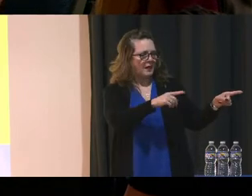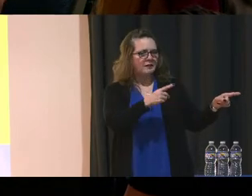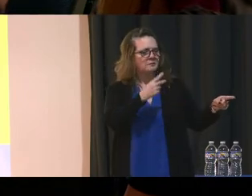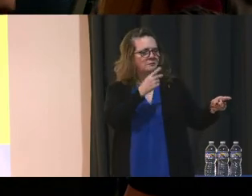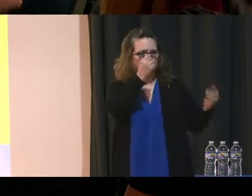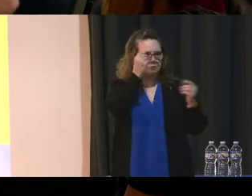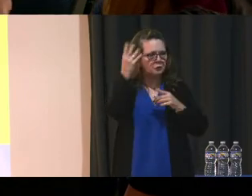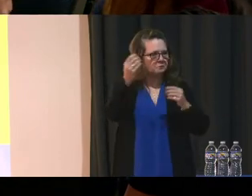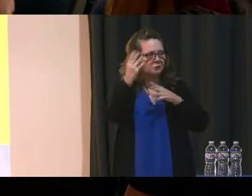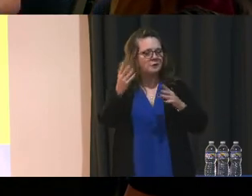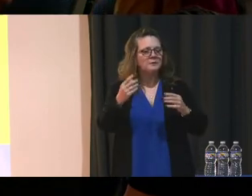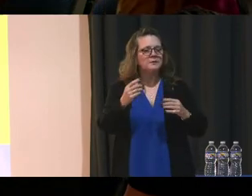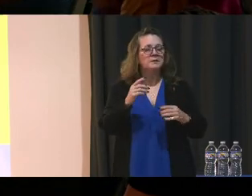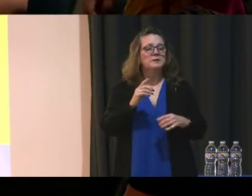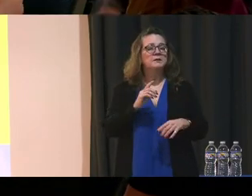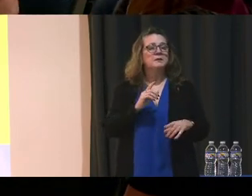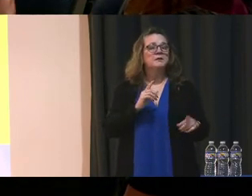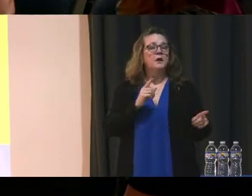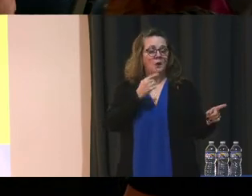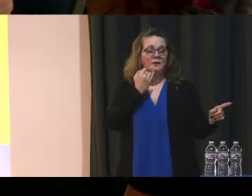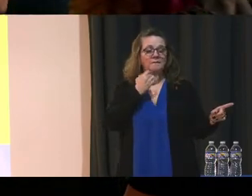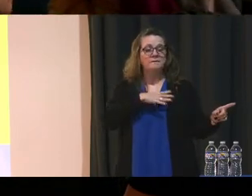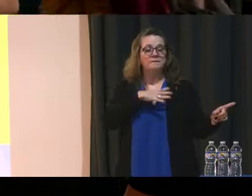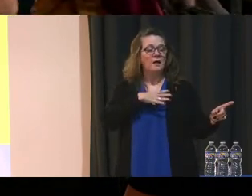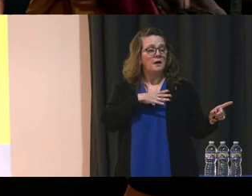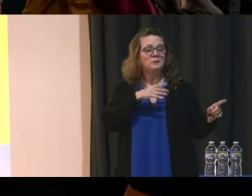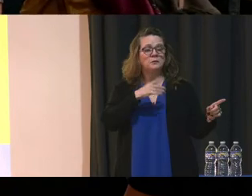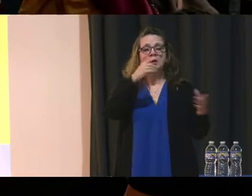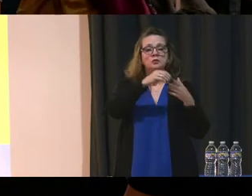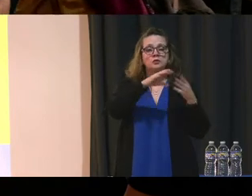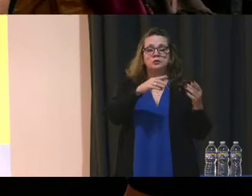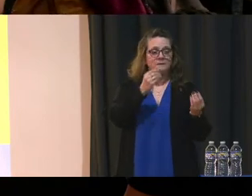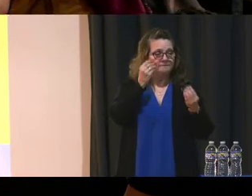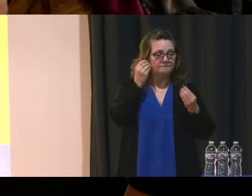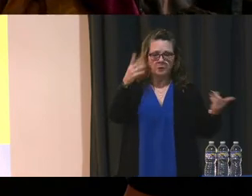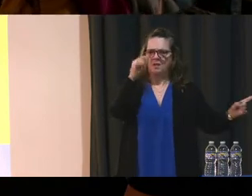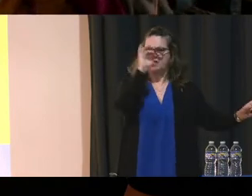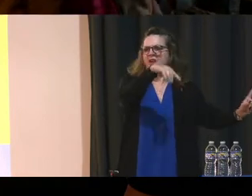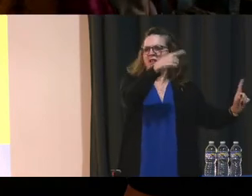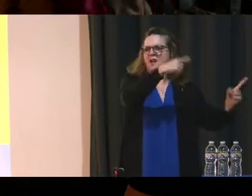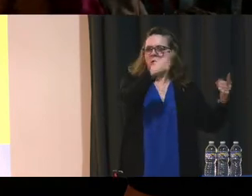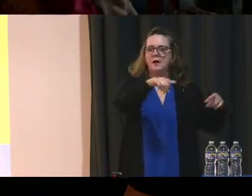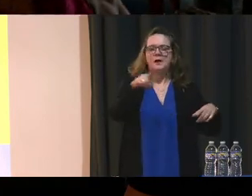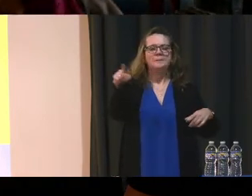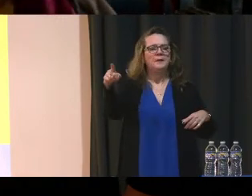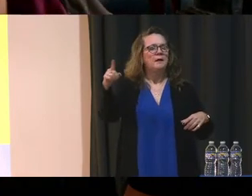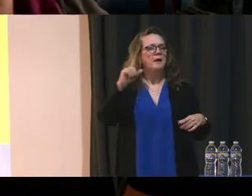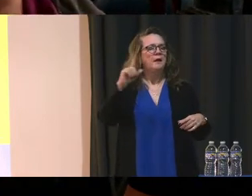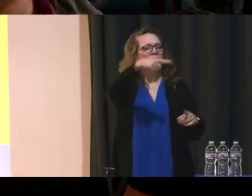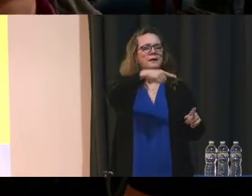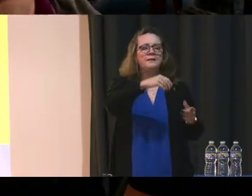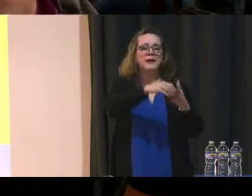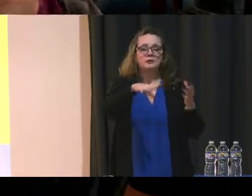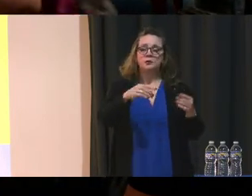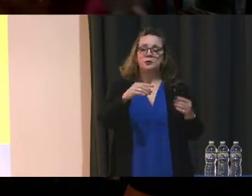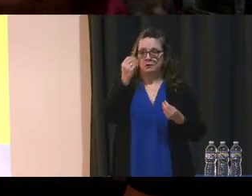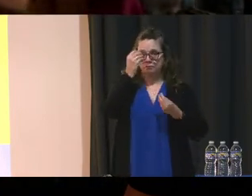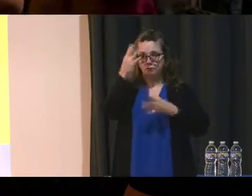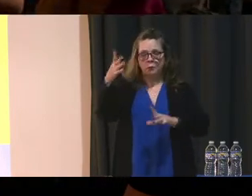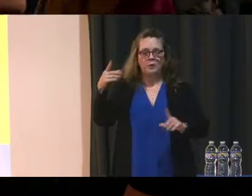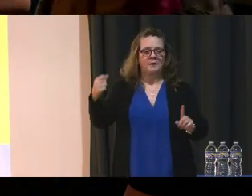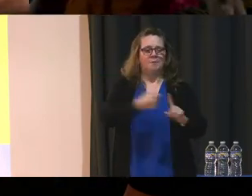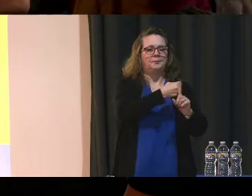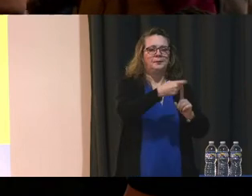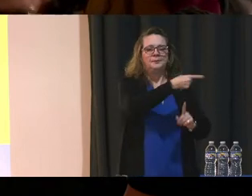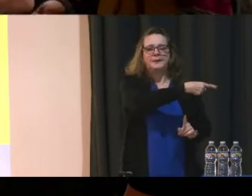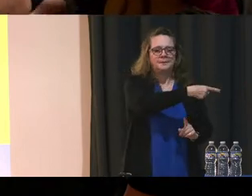a couple of days later, they get beat up. They get sent to the doctor, the emergency room. And that's not fair because there is grown